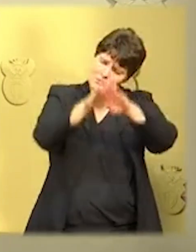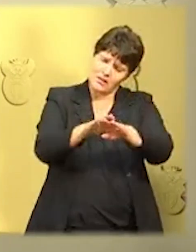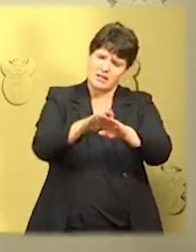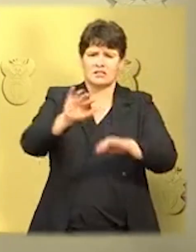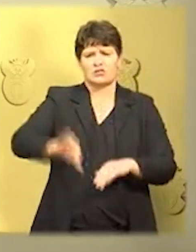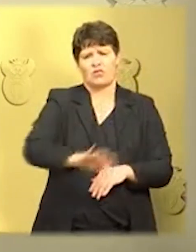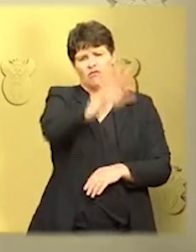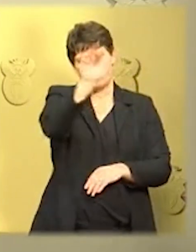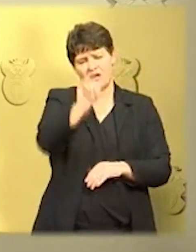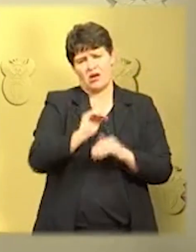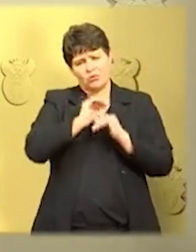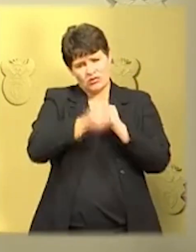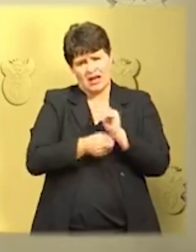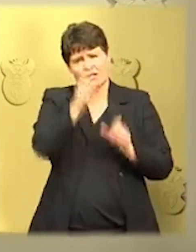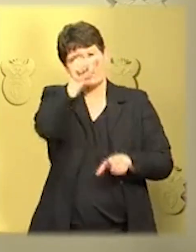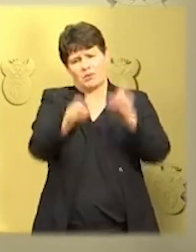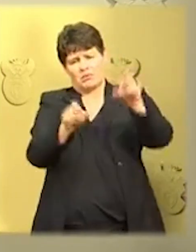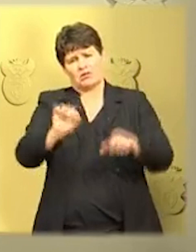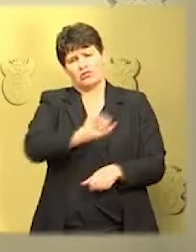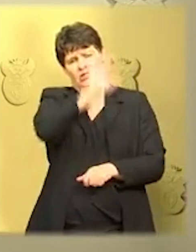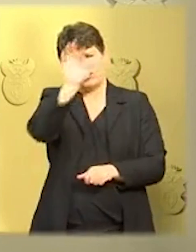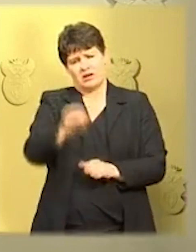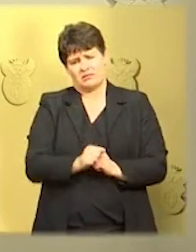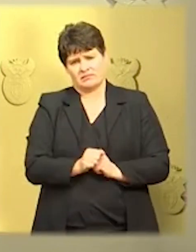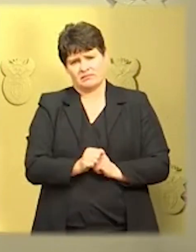protect her people. I thank you.